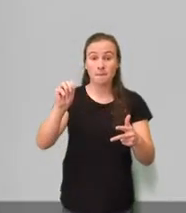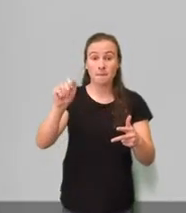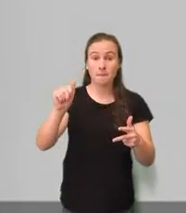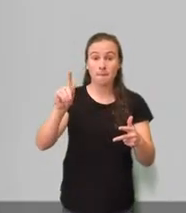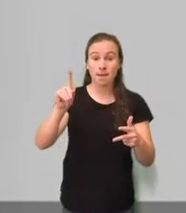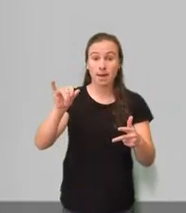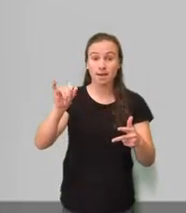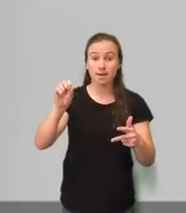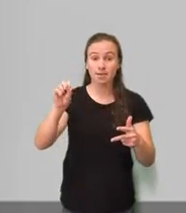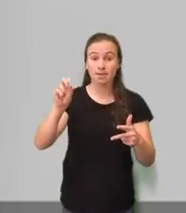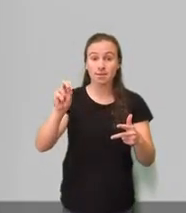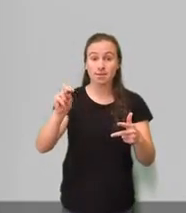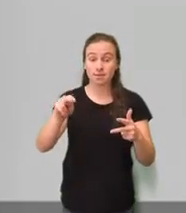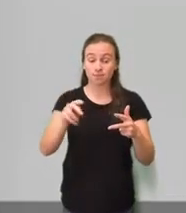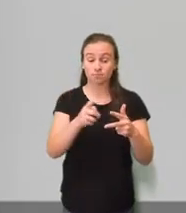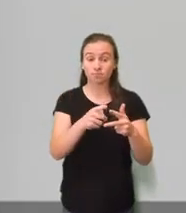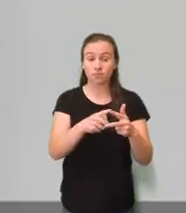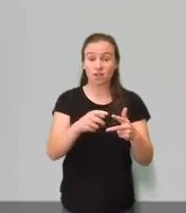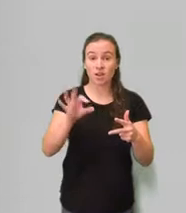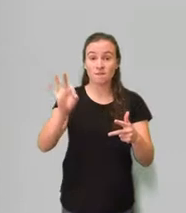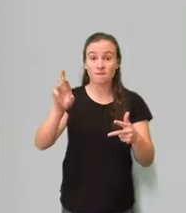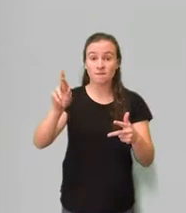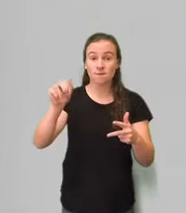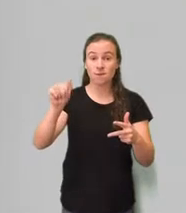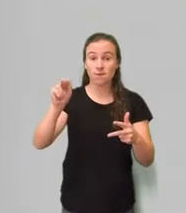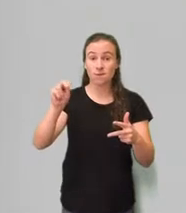shadows captured from another era.